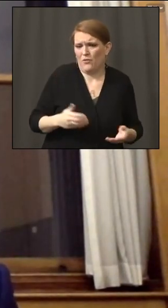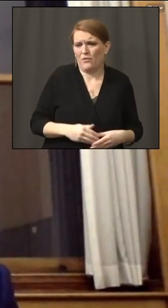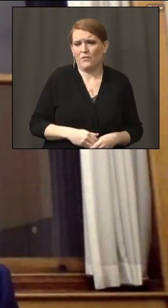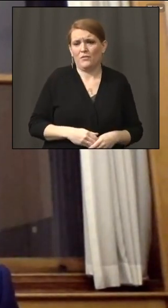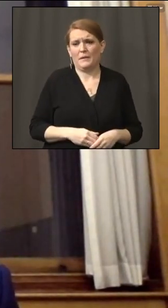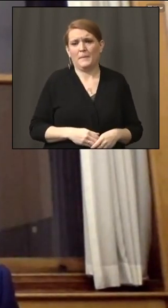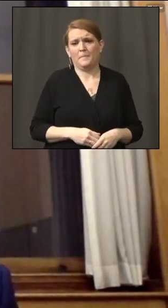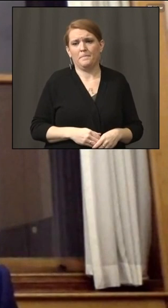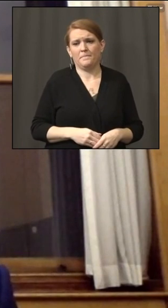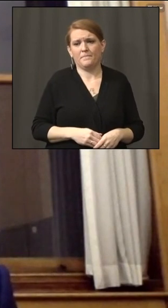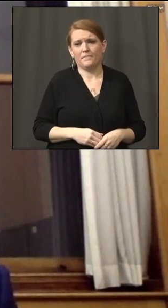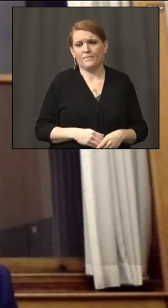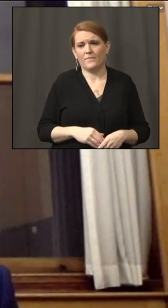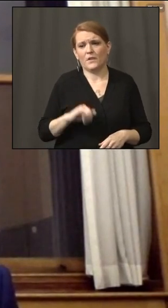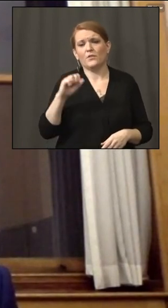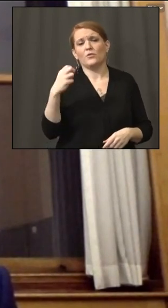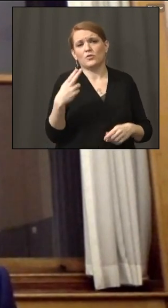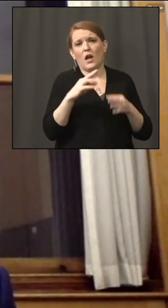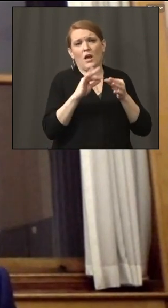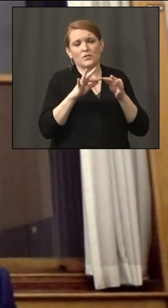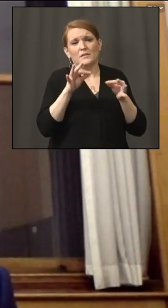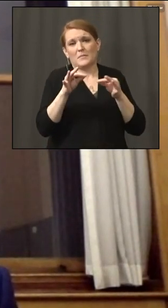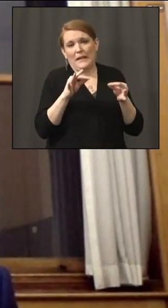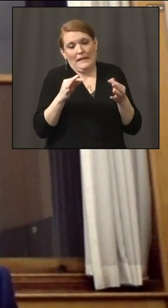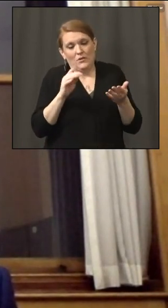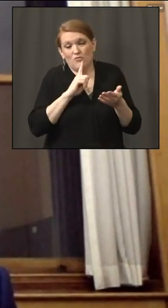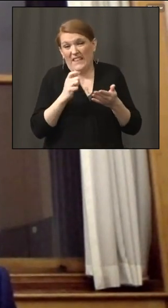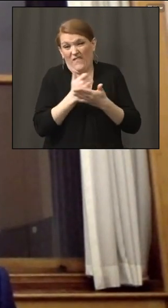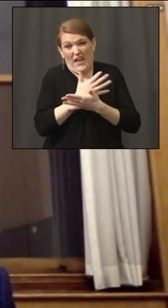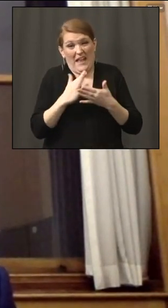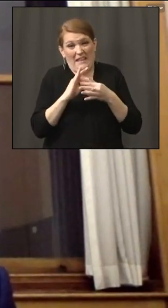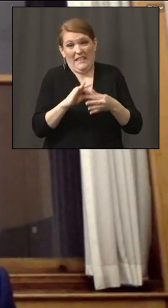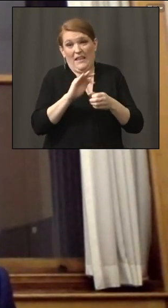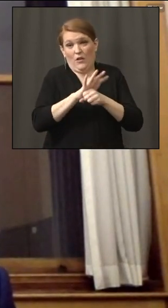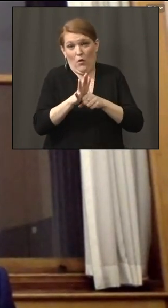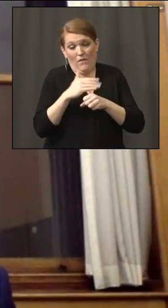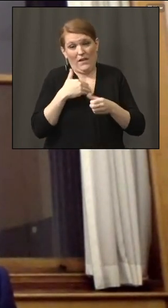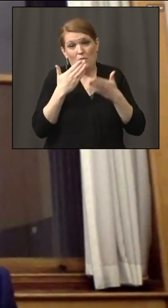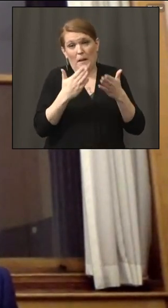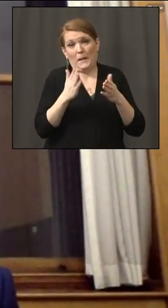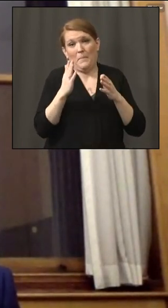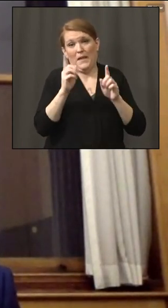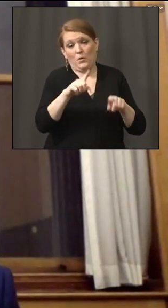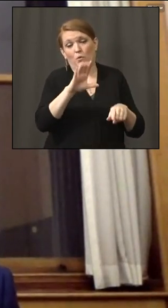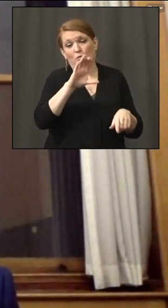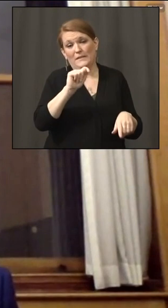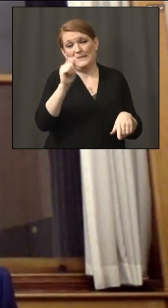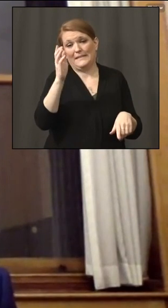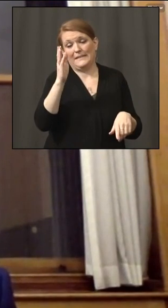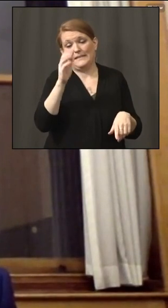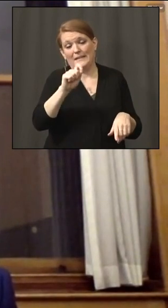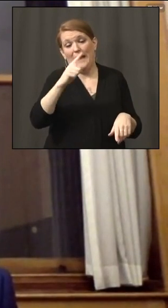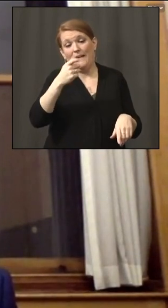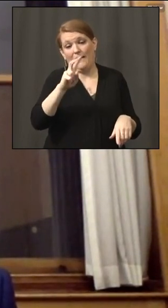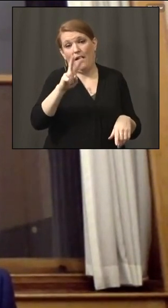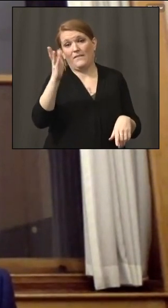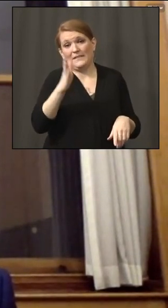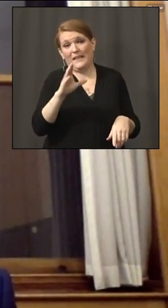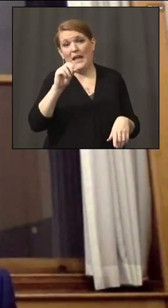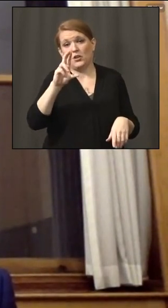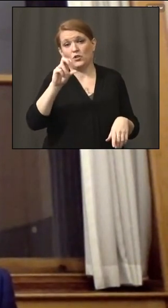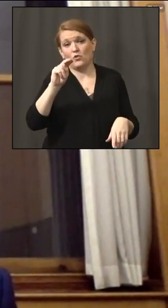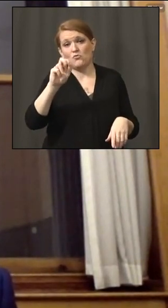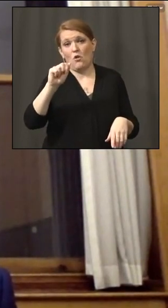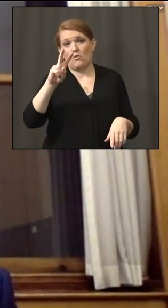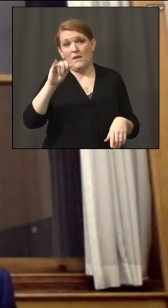COVID-19, I recommend they go to our ct.gov slash coronavirus website. There is a new section that's been set up there with